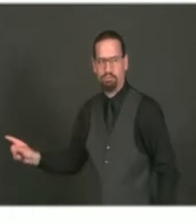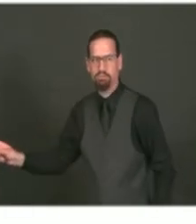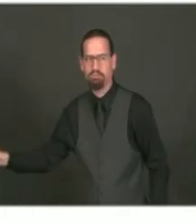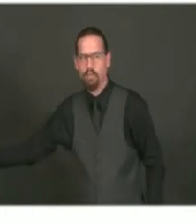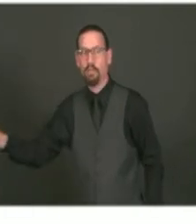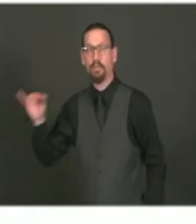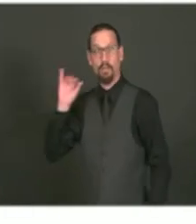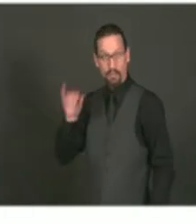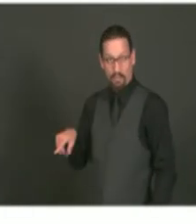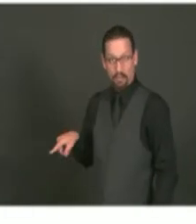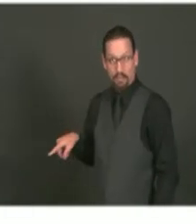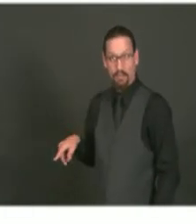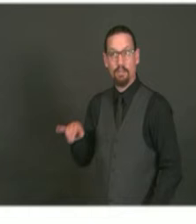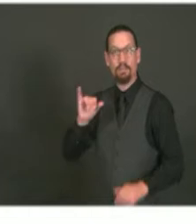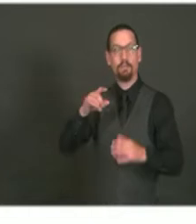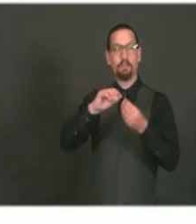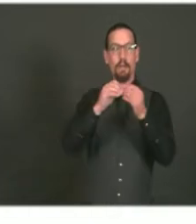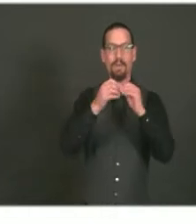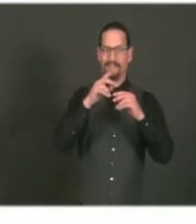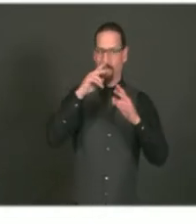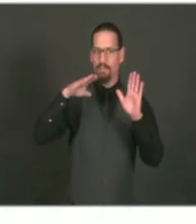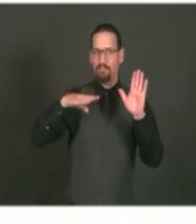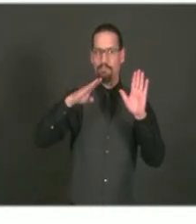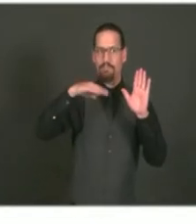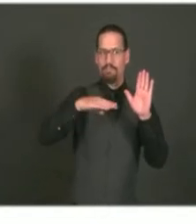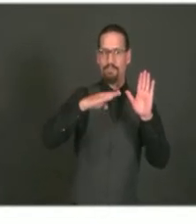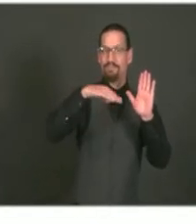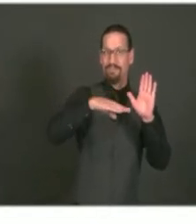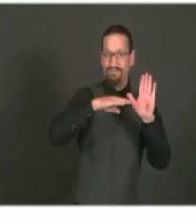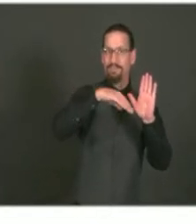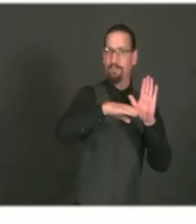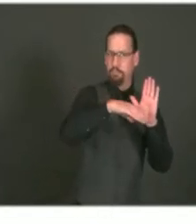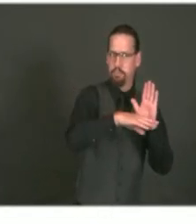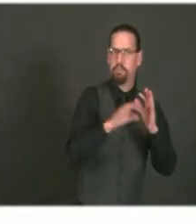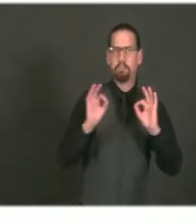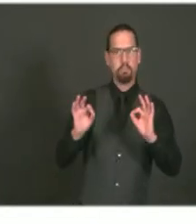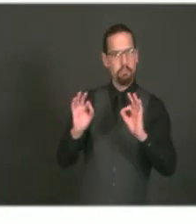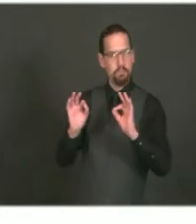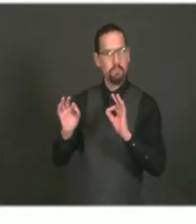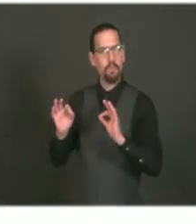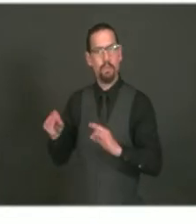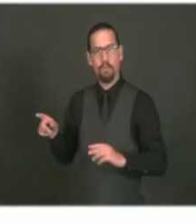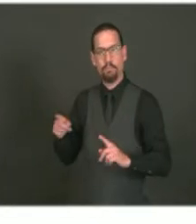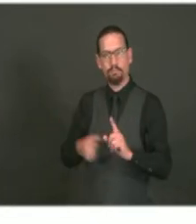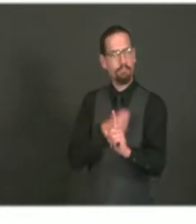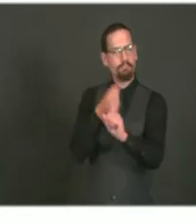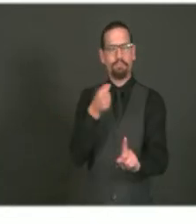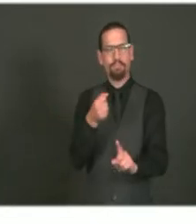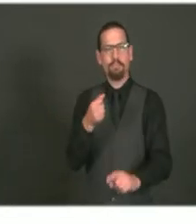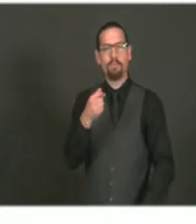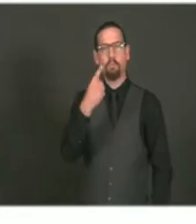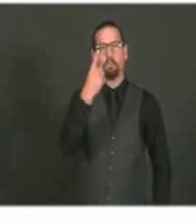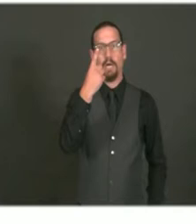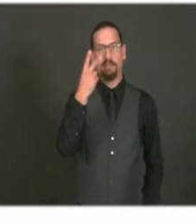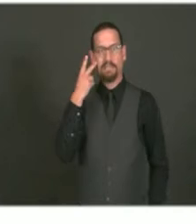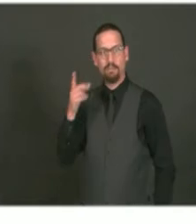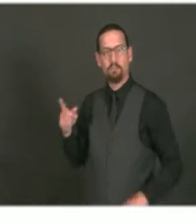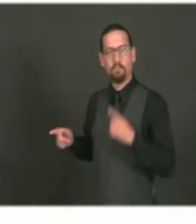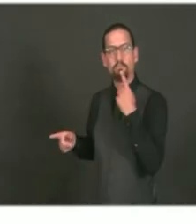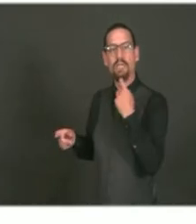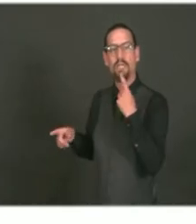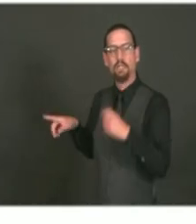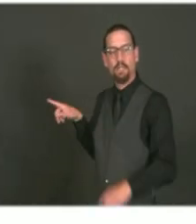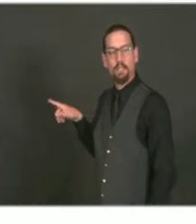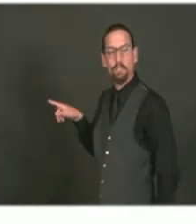decreasing for every age group, except one, the red line. The red line indicates